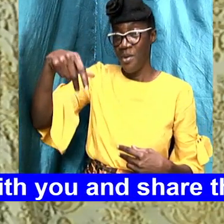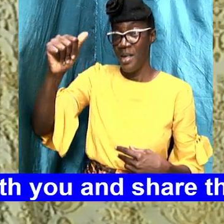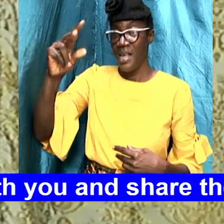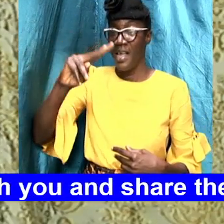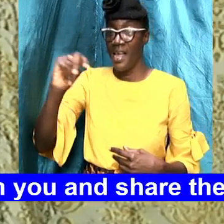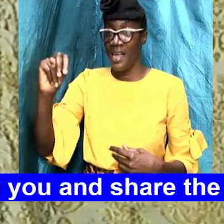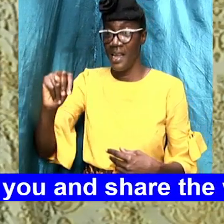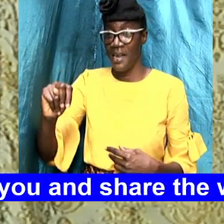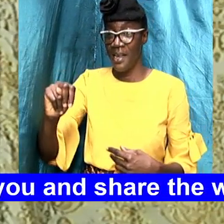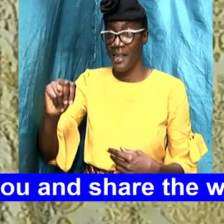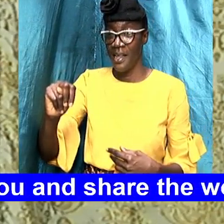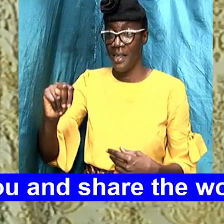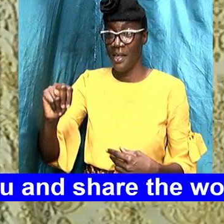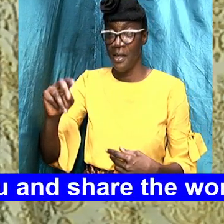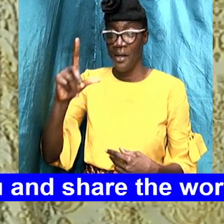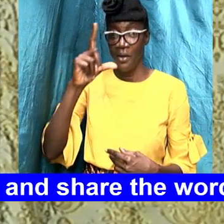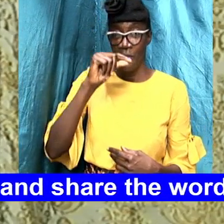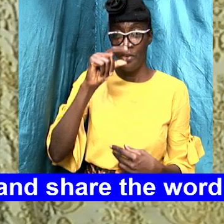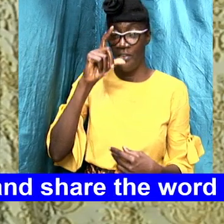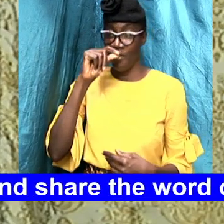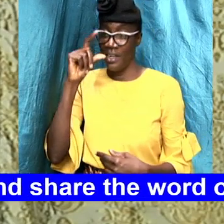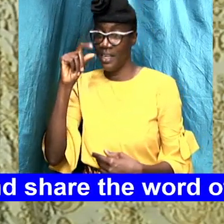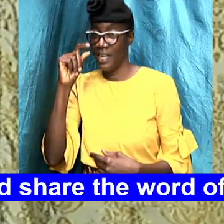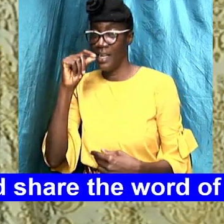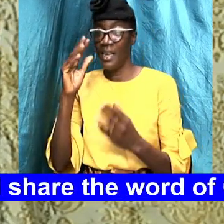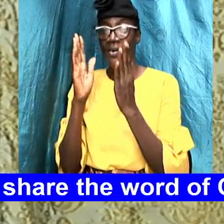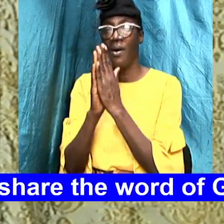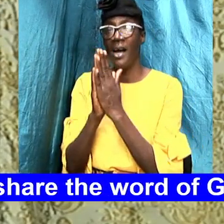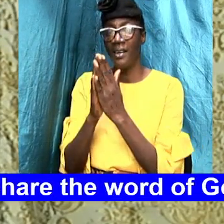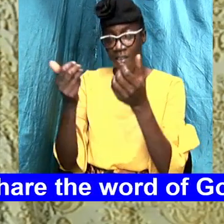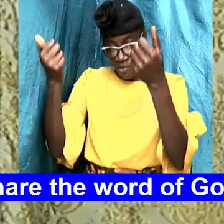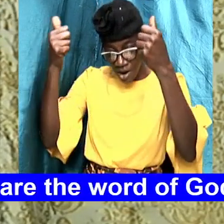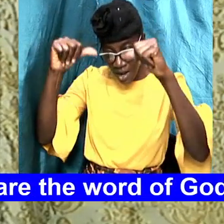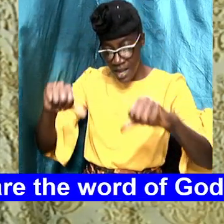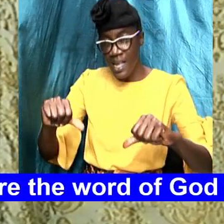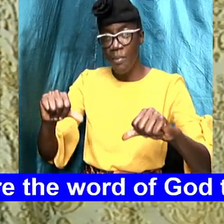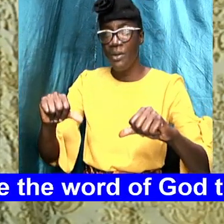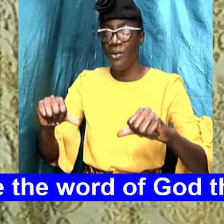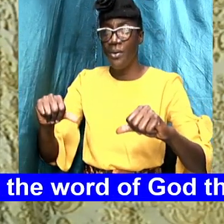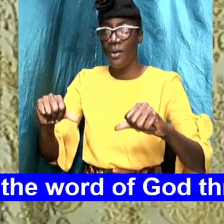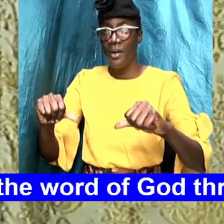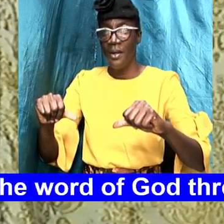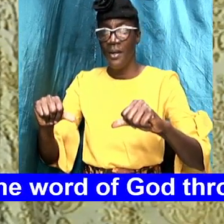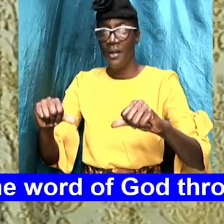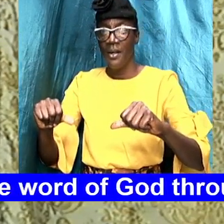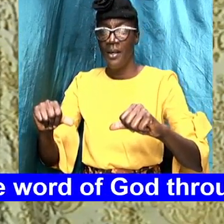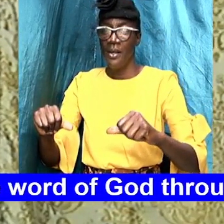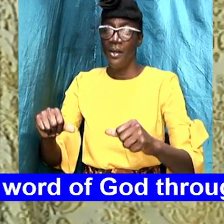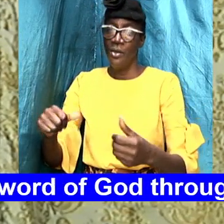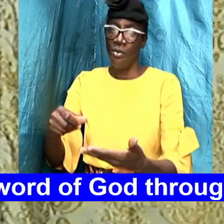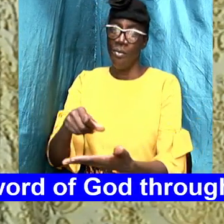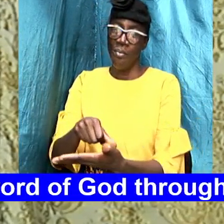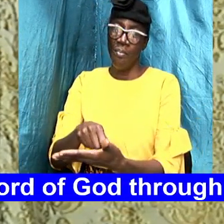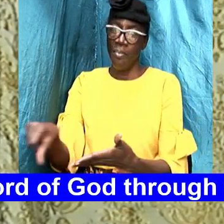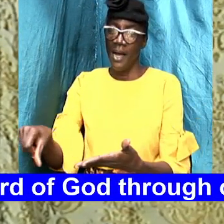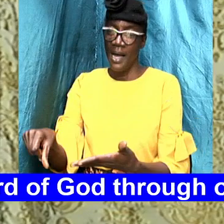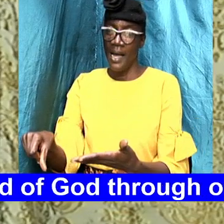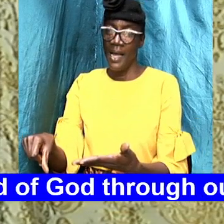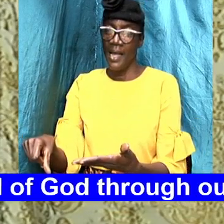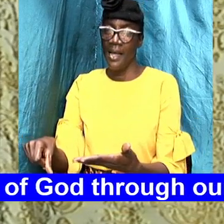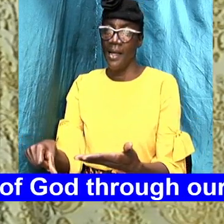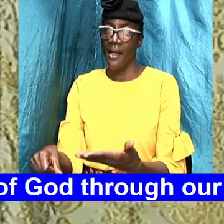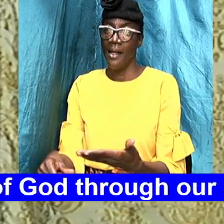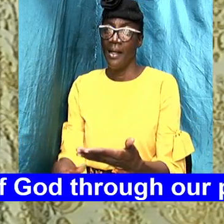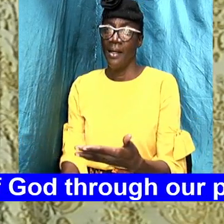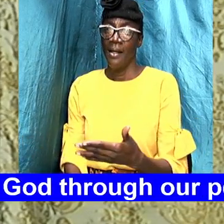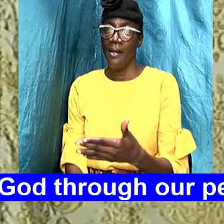and we are going to ask that if you are able to purchase a ticket I'm going to ask you to purchase